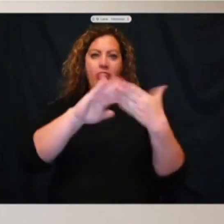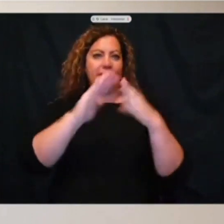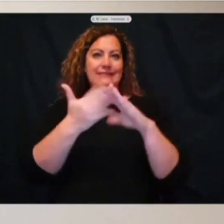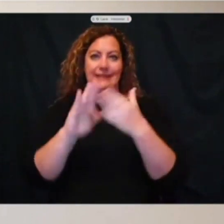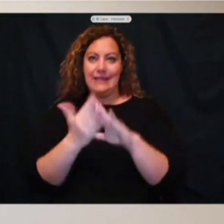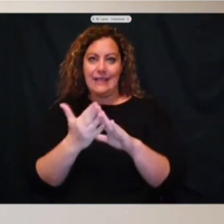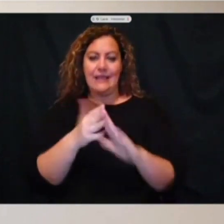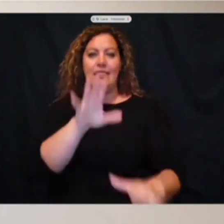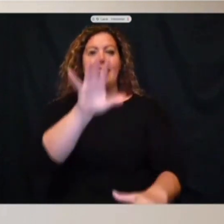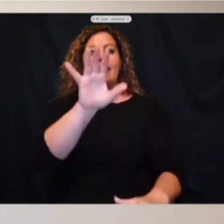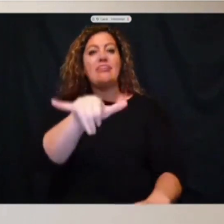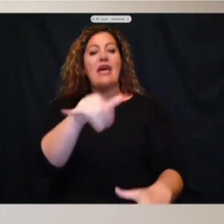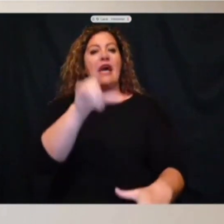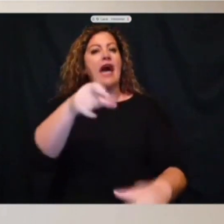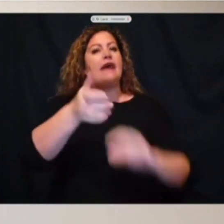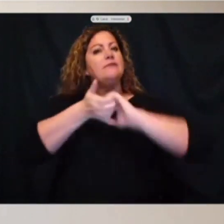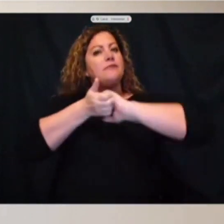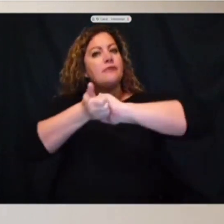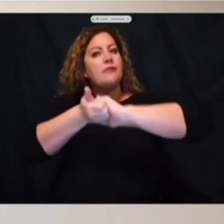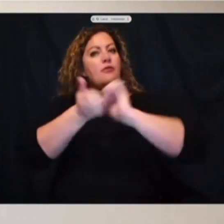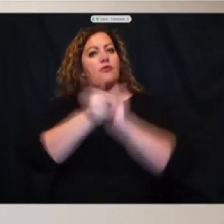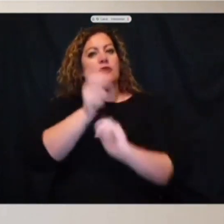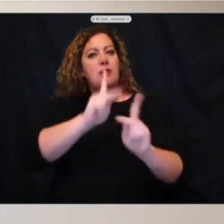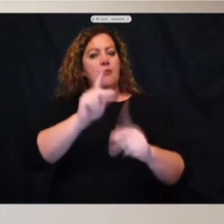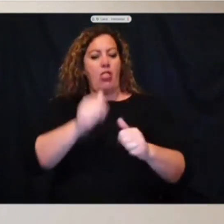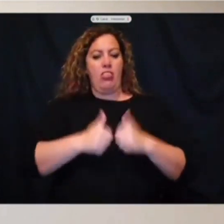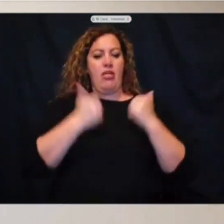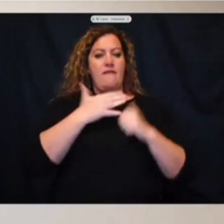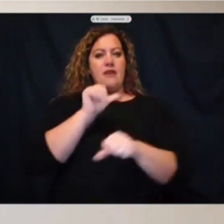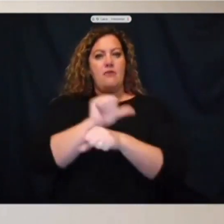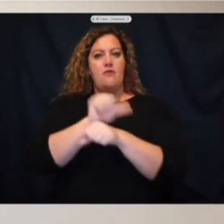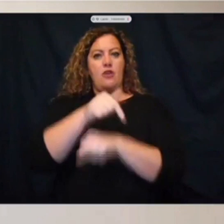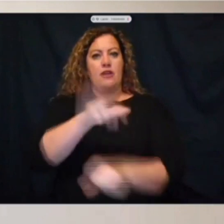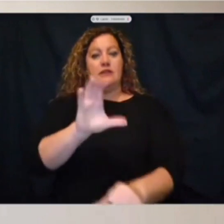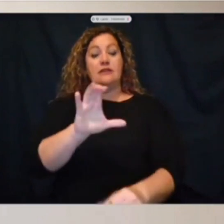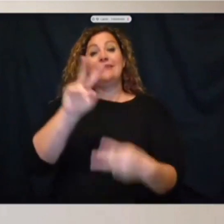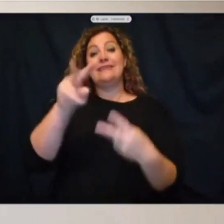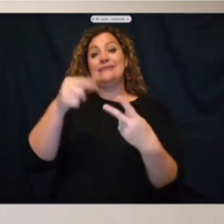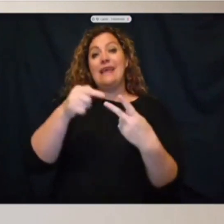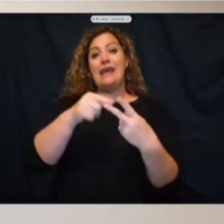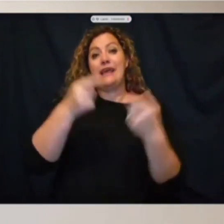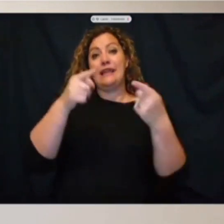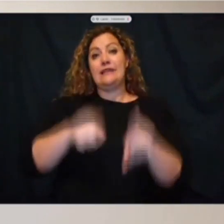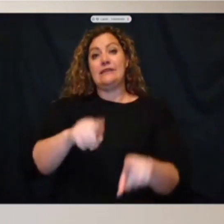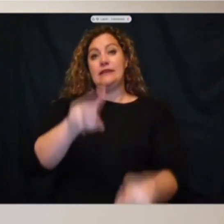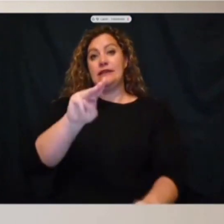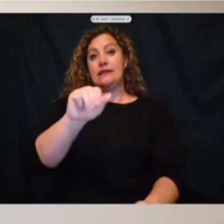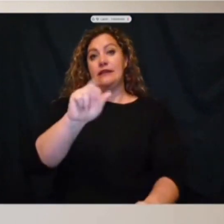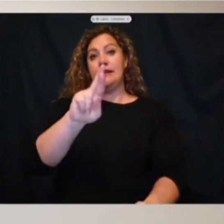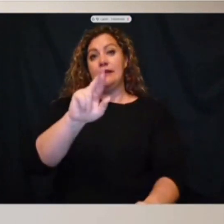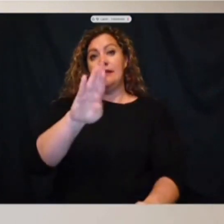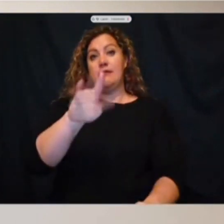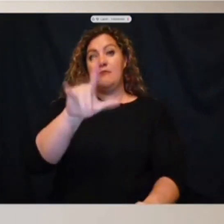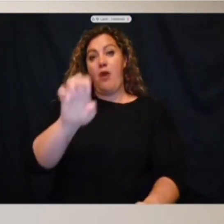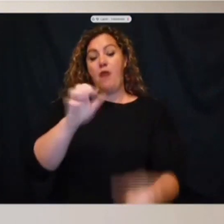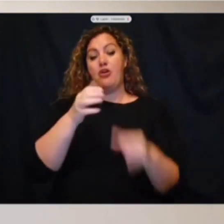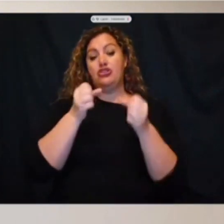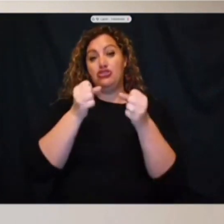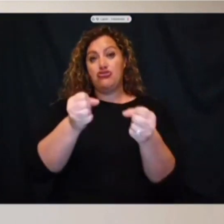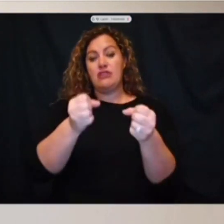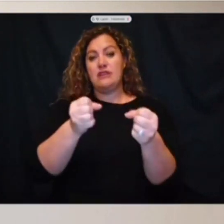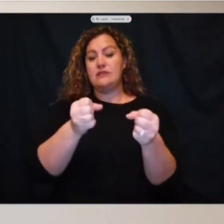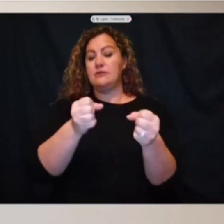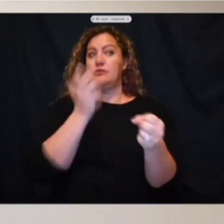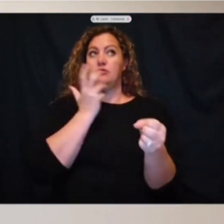the people who live and work in Charlotte. The second incident on Marble Street certainly is something that any parent